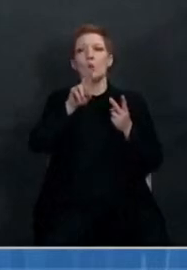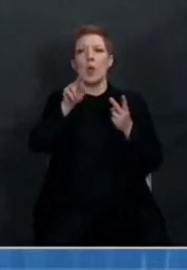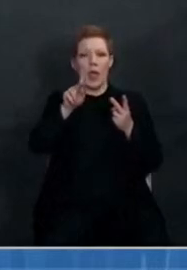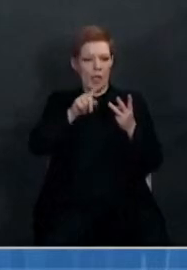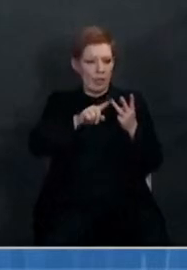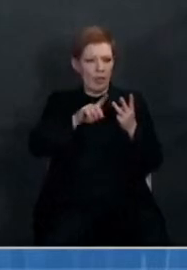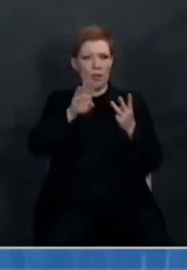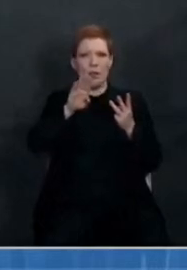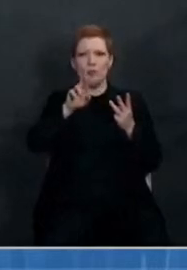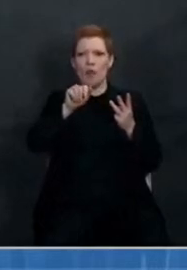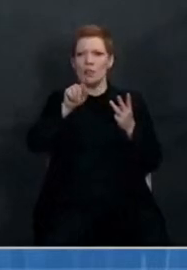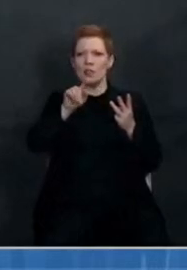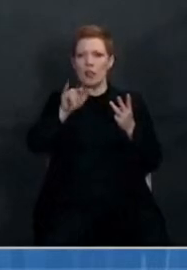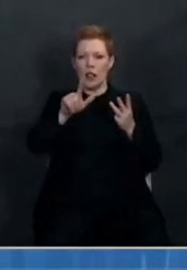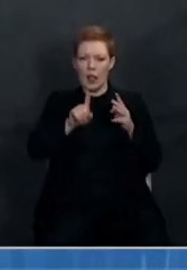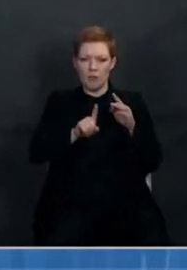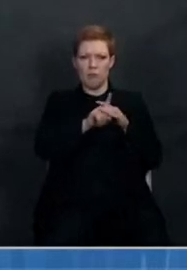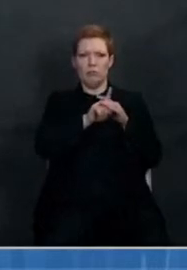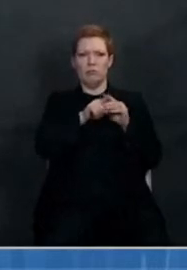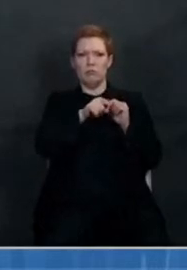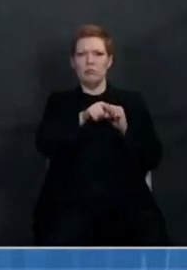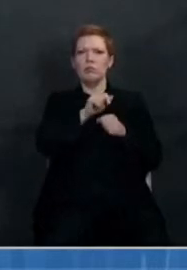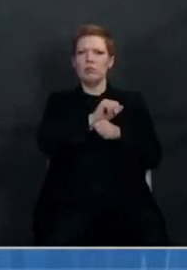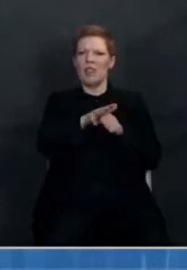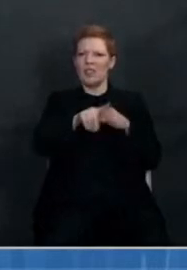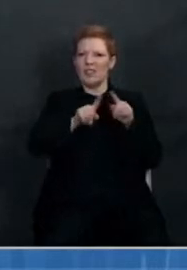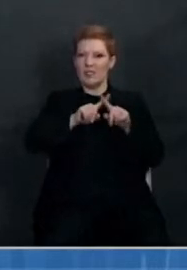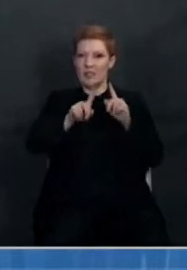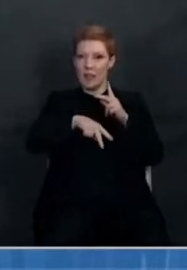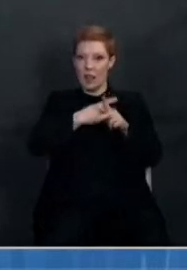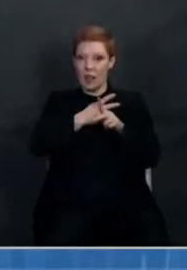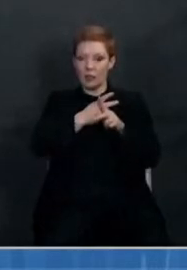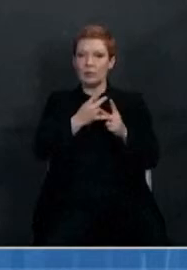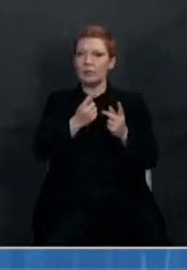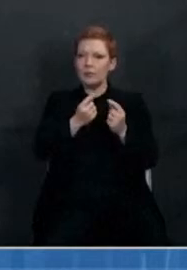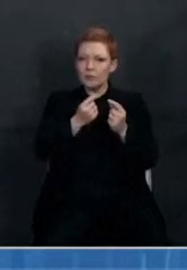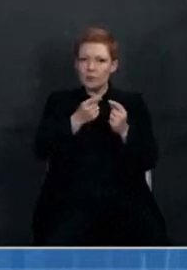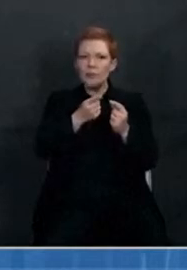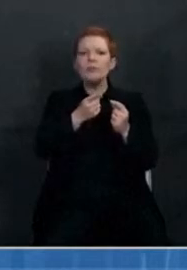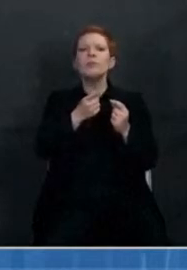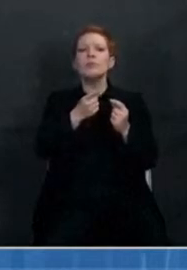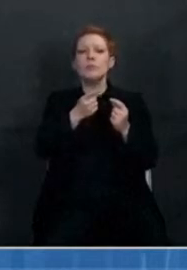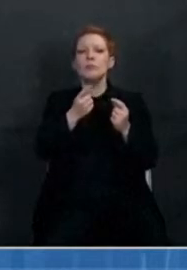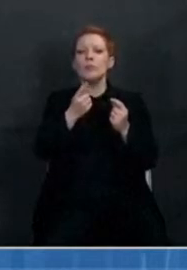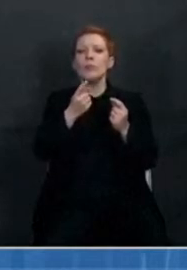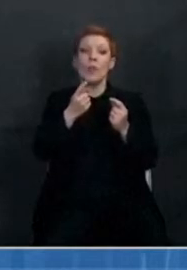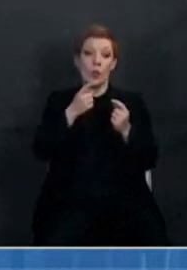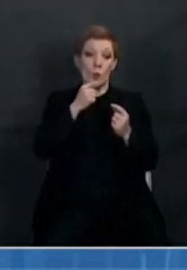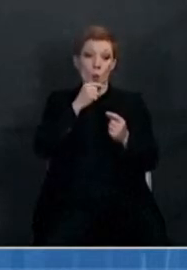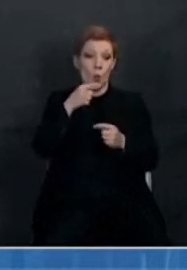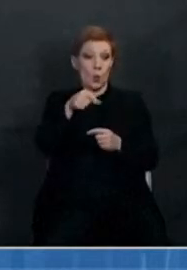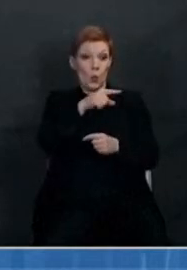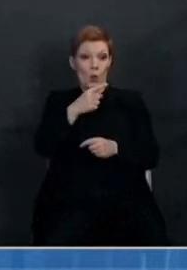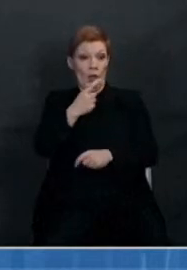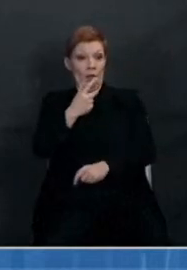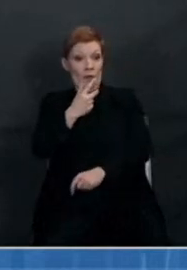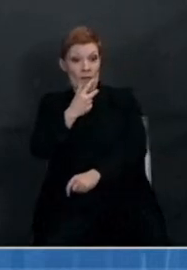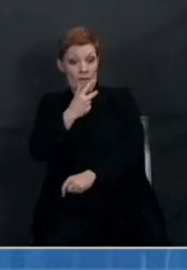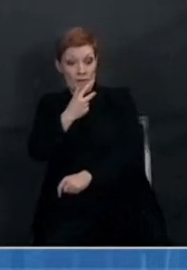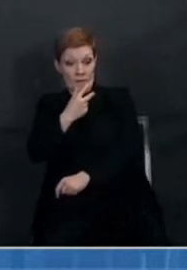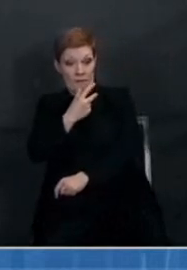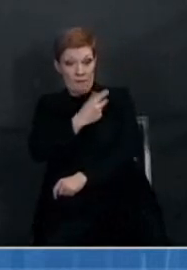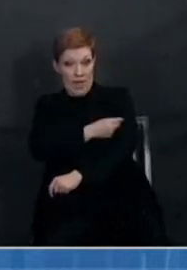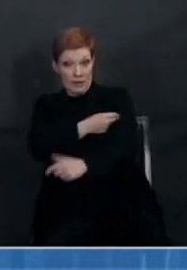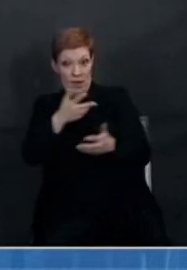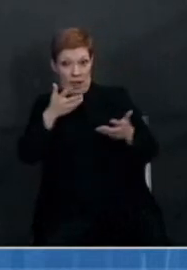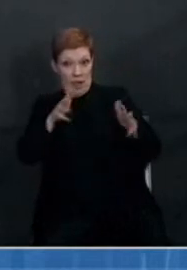important things that one does is take a serum from individuals who have been vaccinated with the available